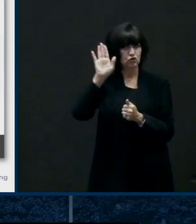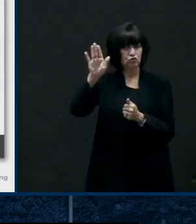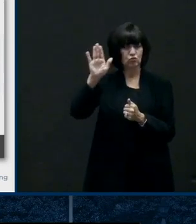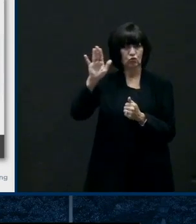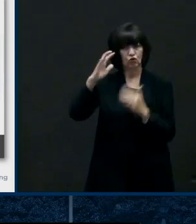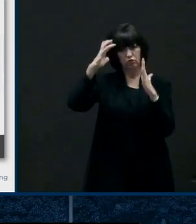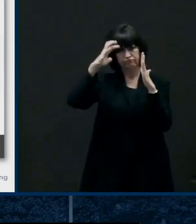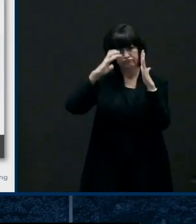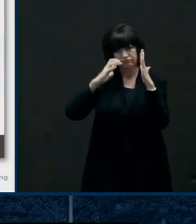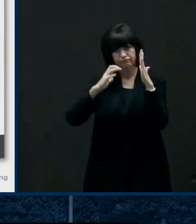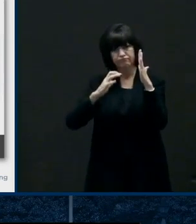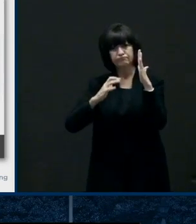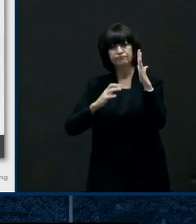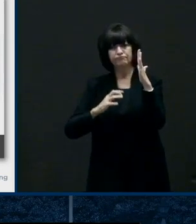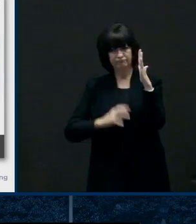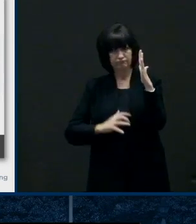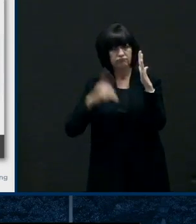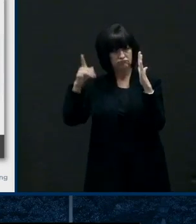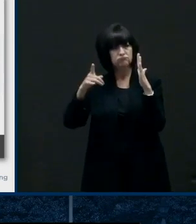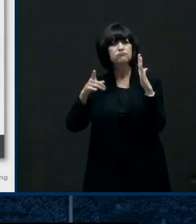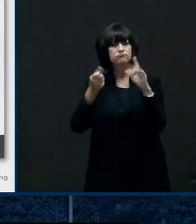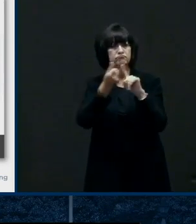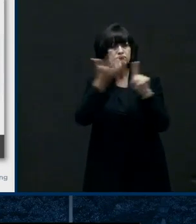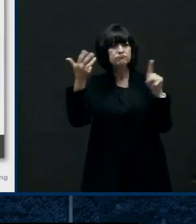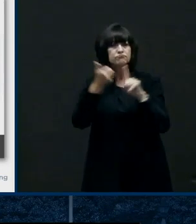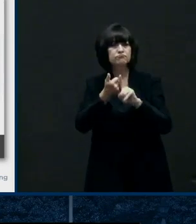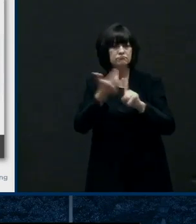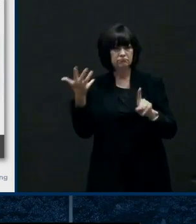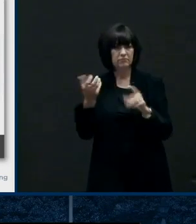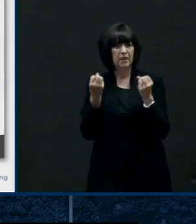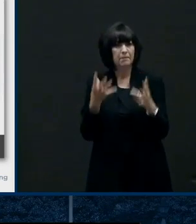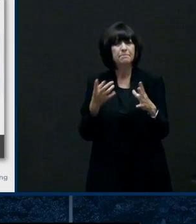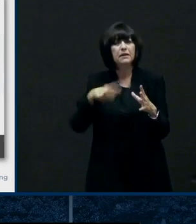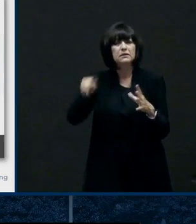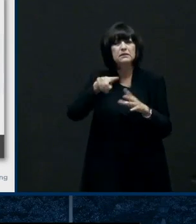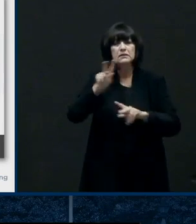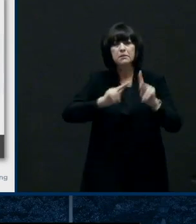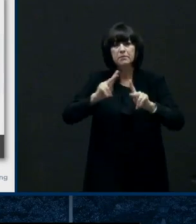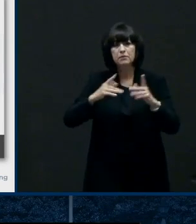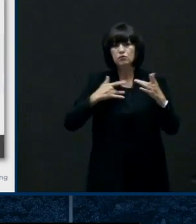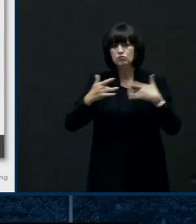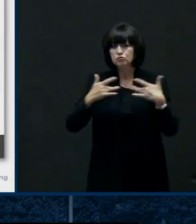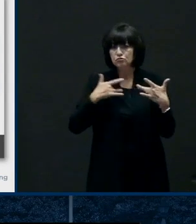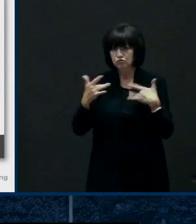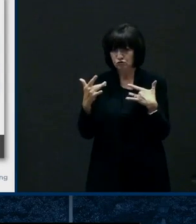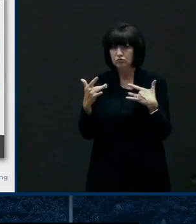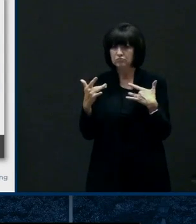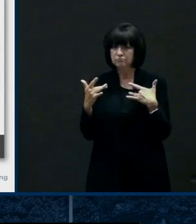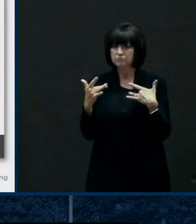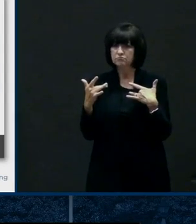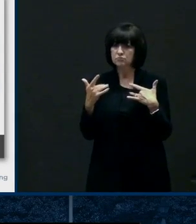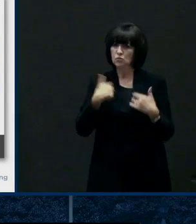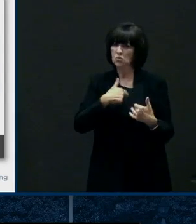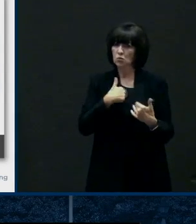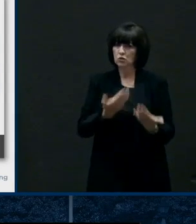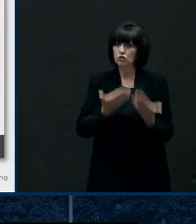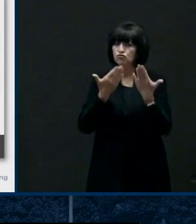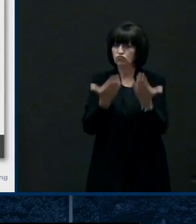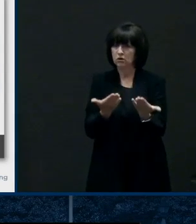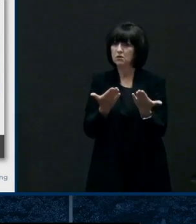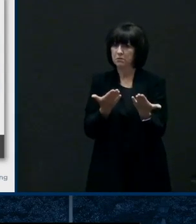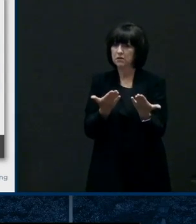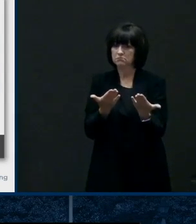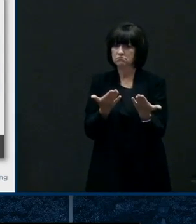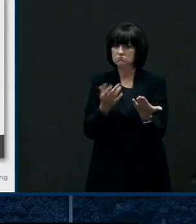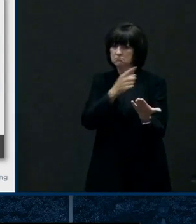addresses uh many of the issues and all the concerns uh that stakeholders have and we would recommend it to